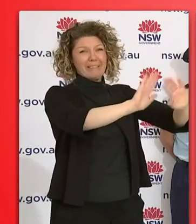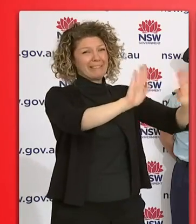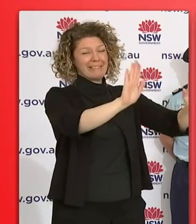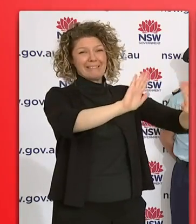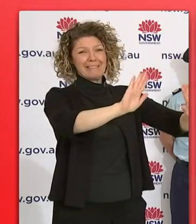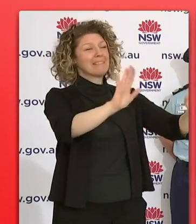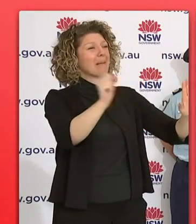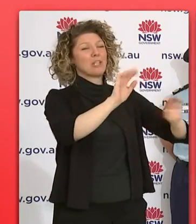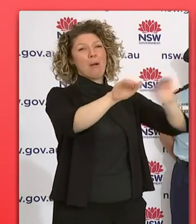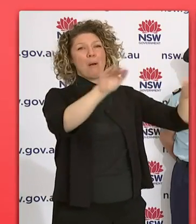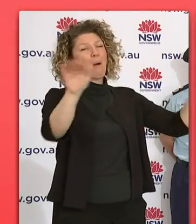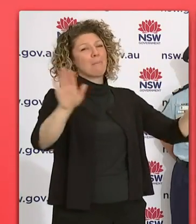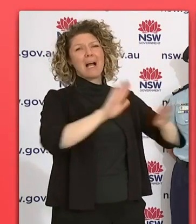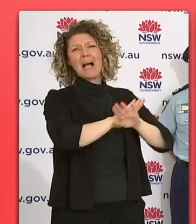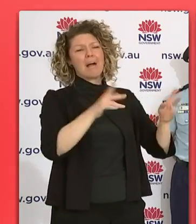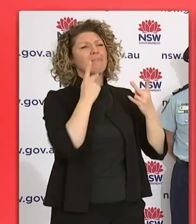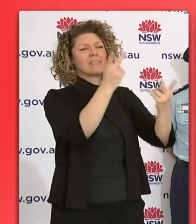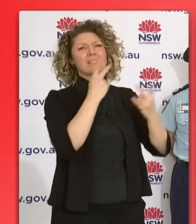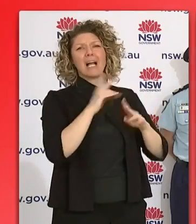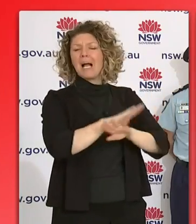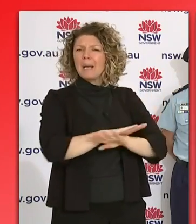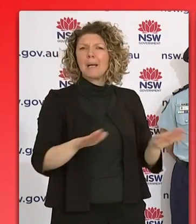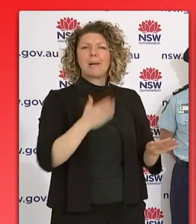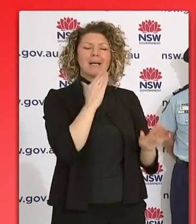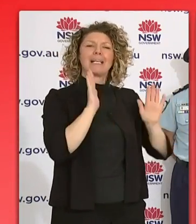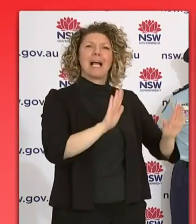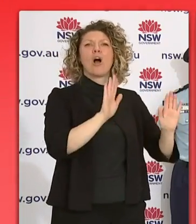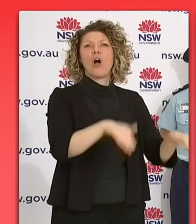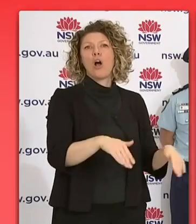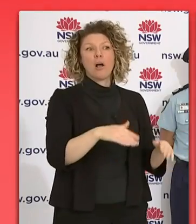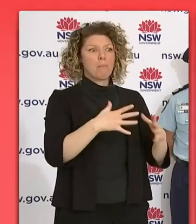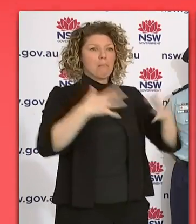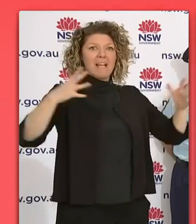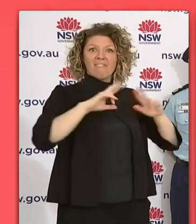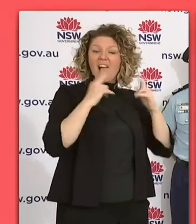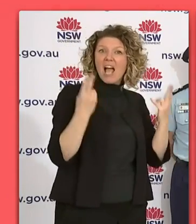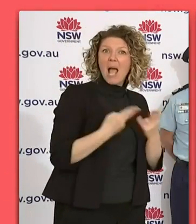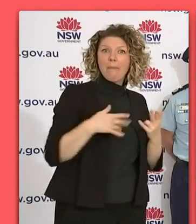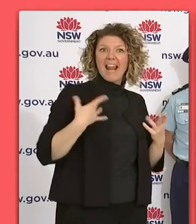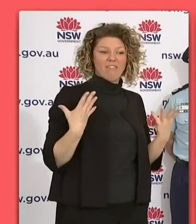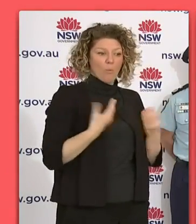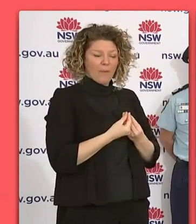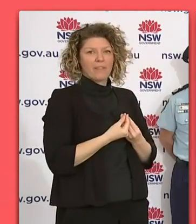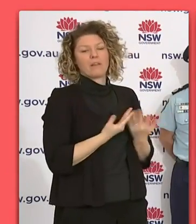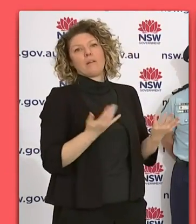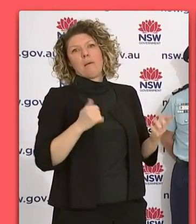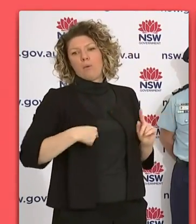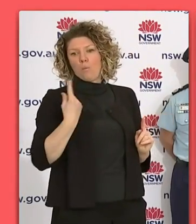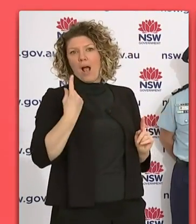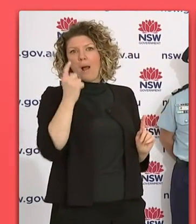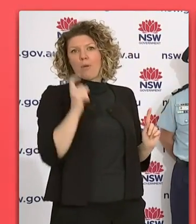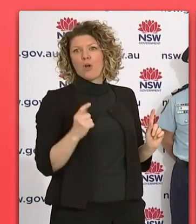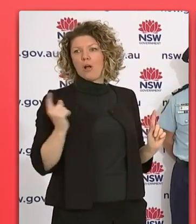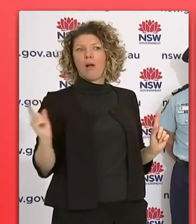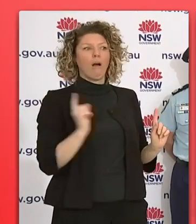locals that stick just in your own household right at the moment. Some of the households are quite large households, which presents issues because you might have one person